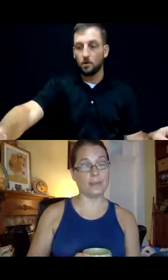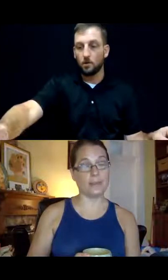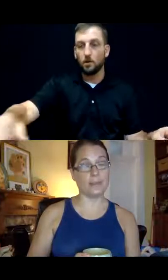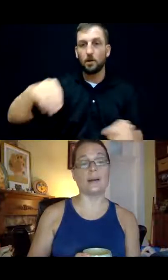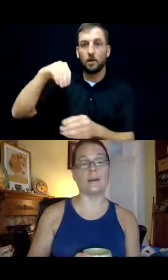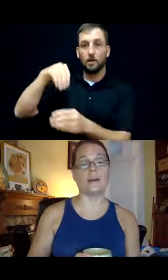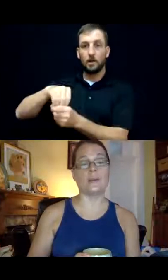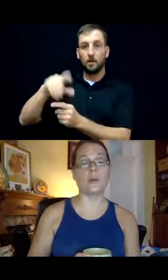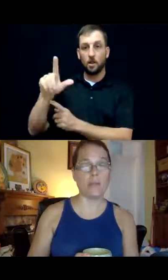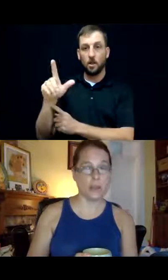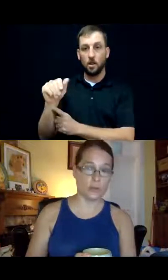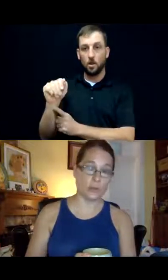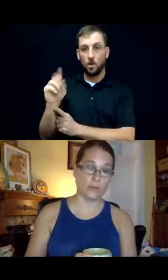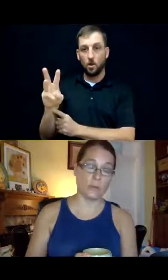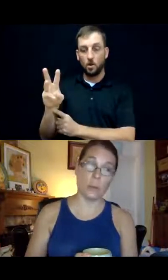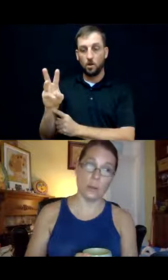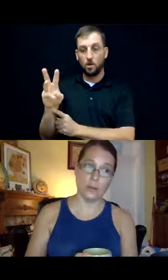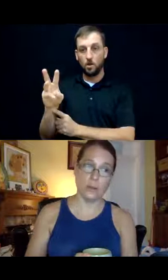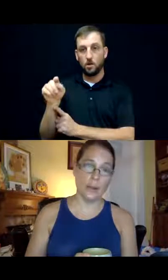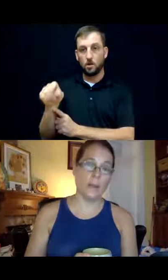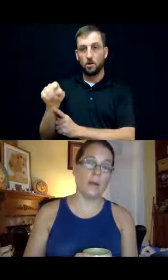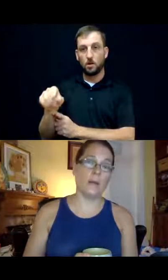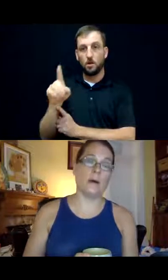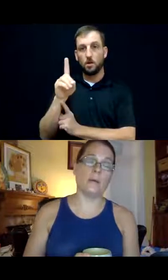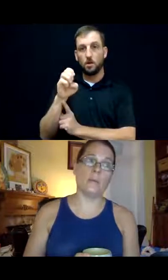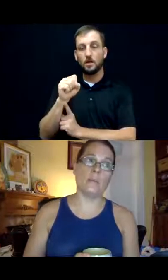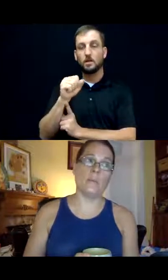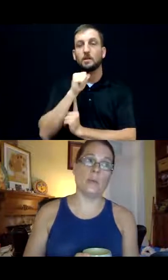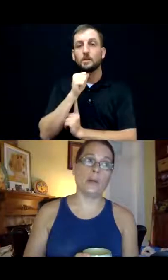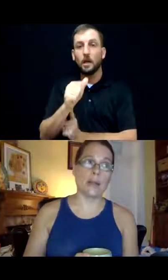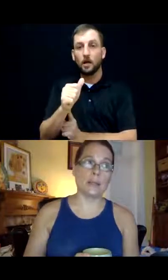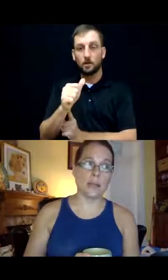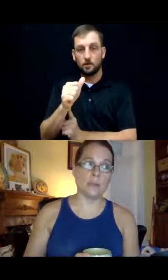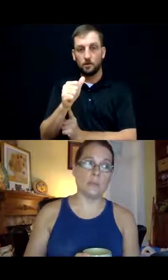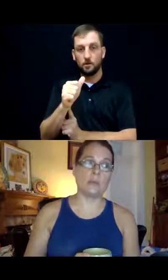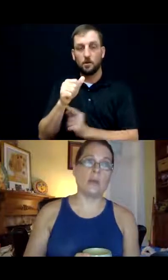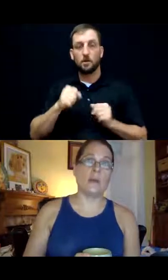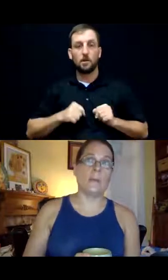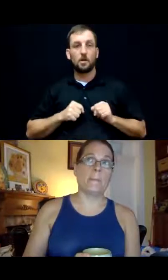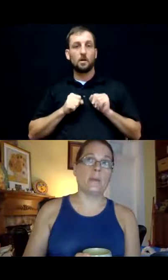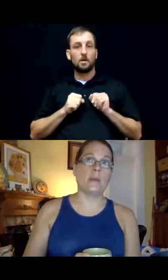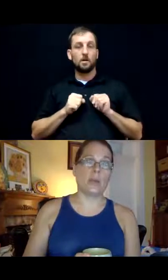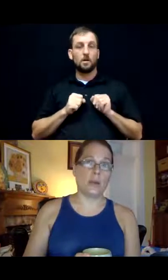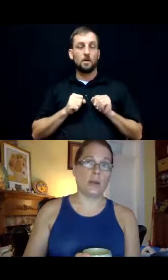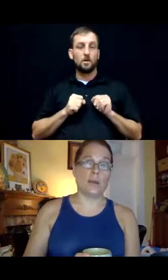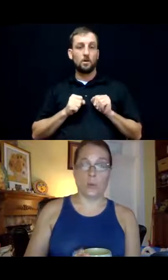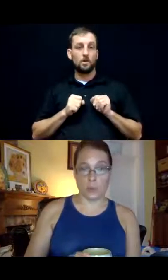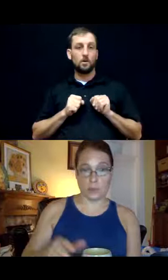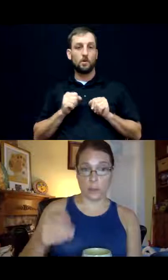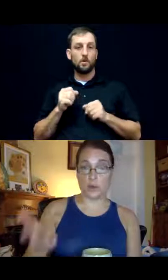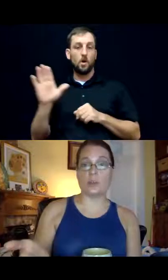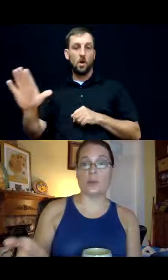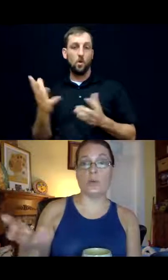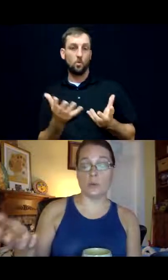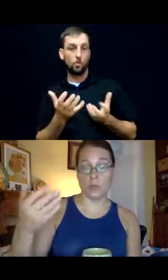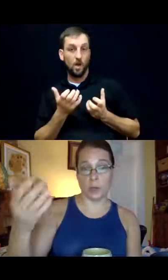does not, uh, deprive the interdict of free will. Um, but a lot of times, um, curator who is